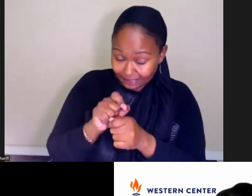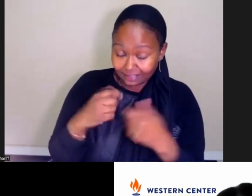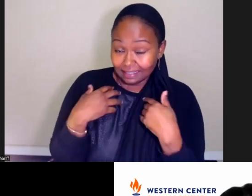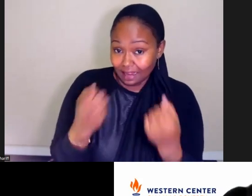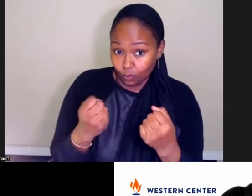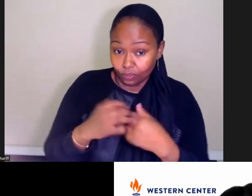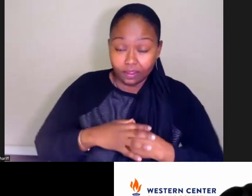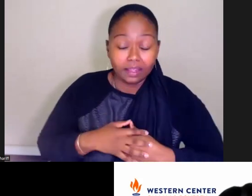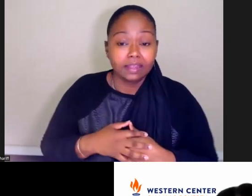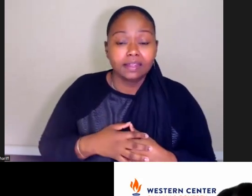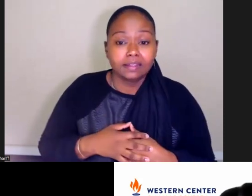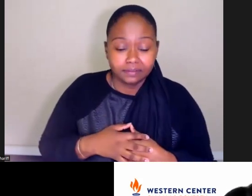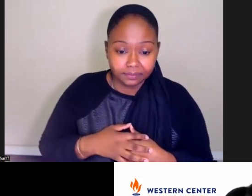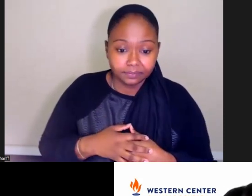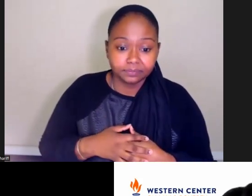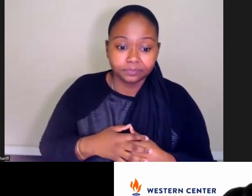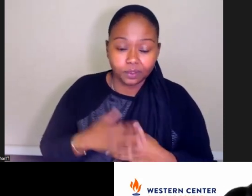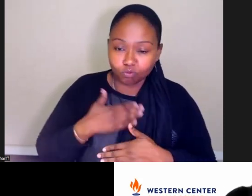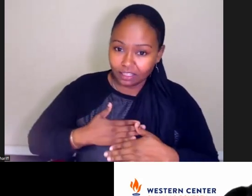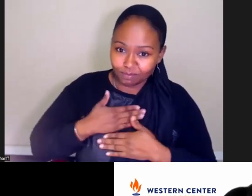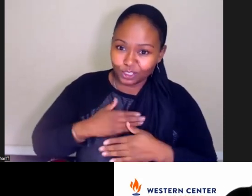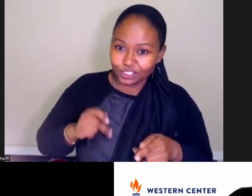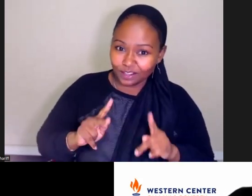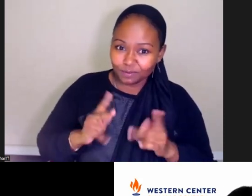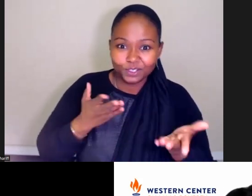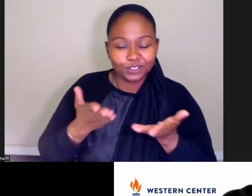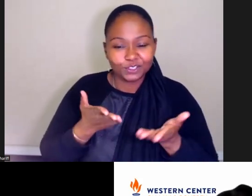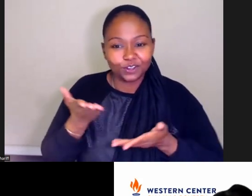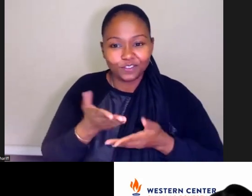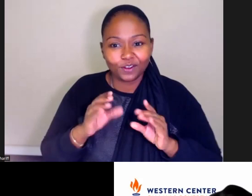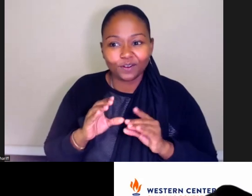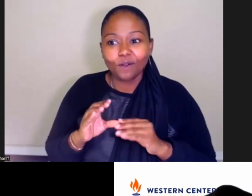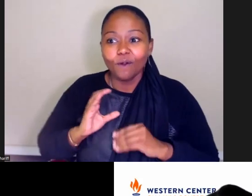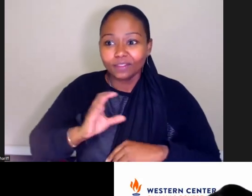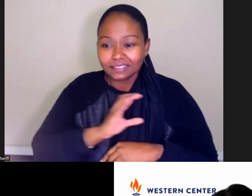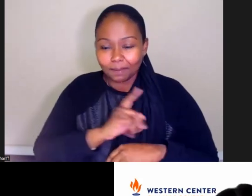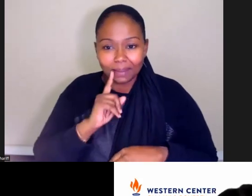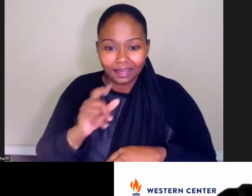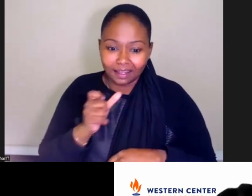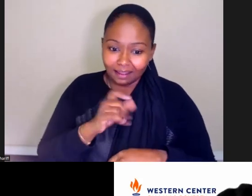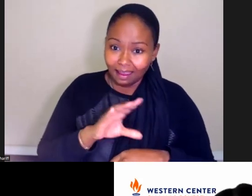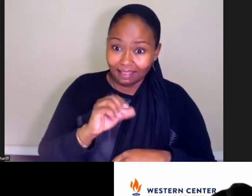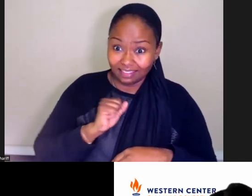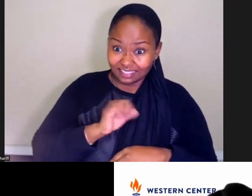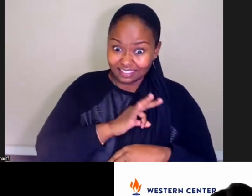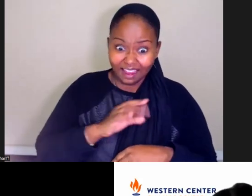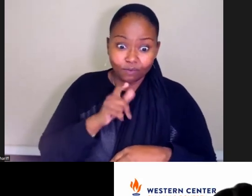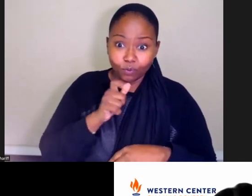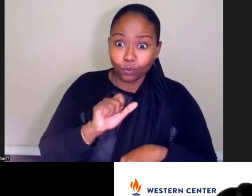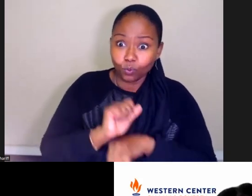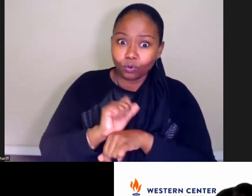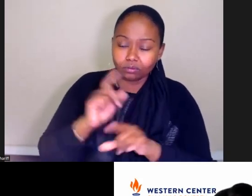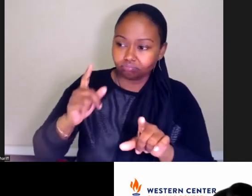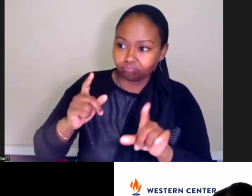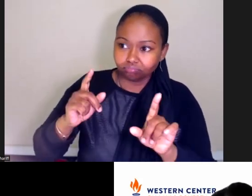want to appreciate the opportunity to serve on this committee and the staff's work so far.